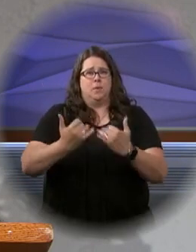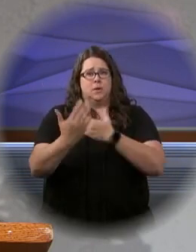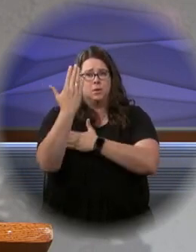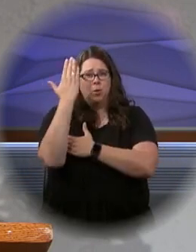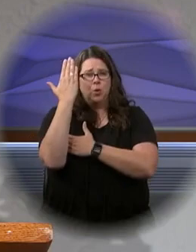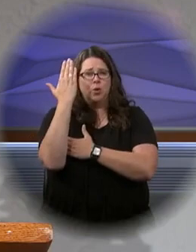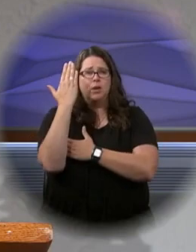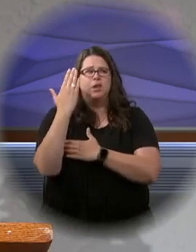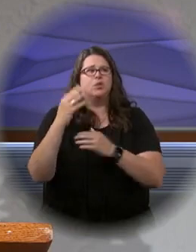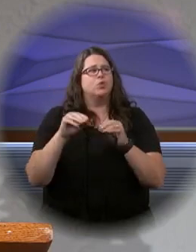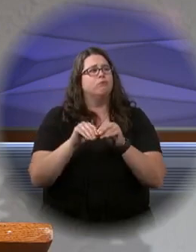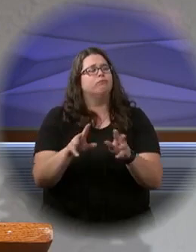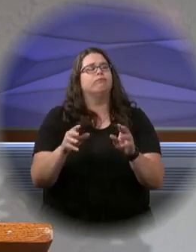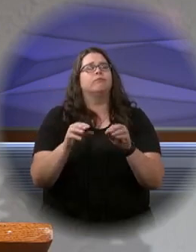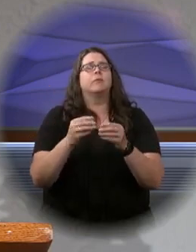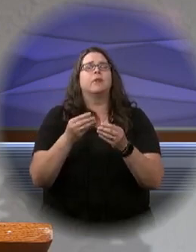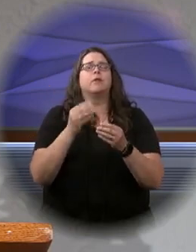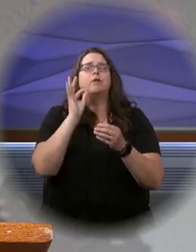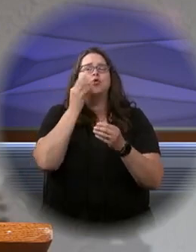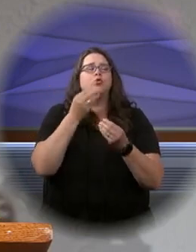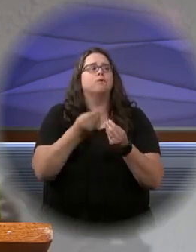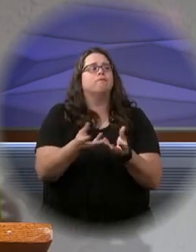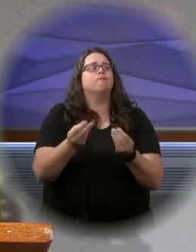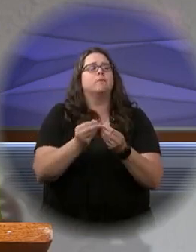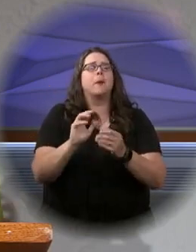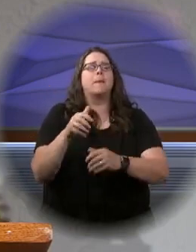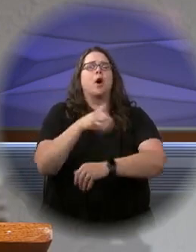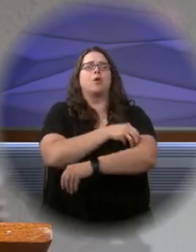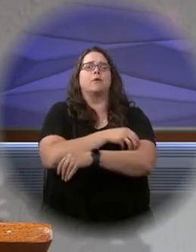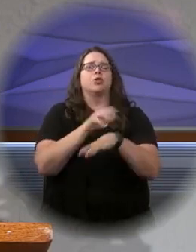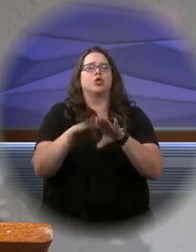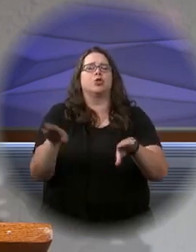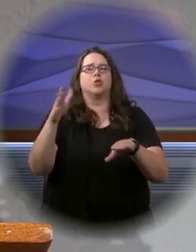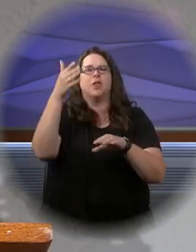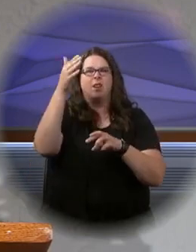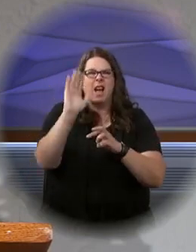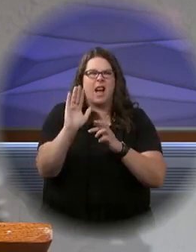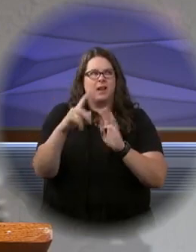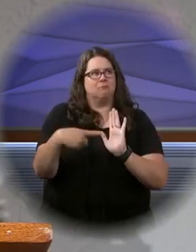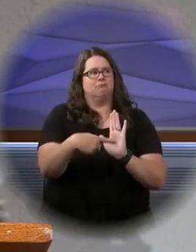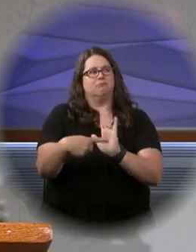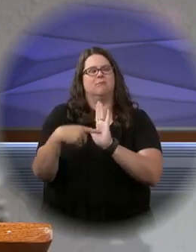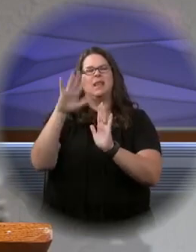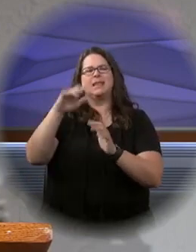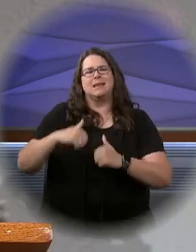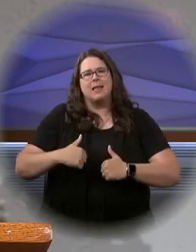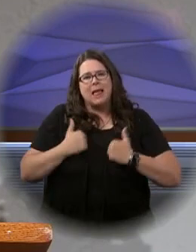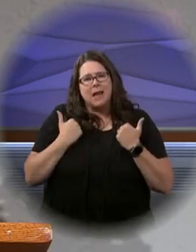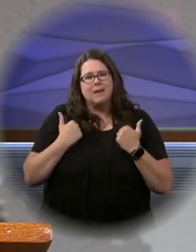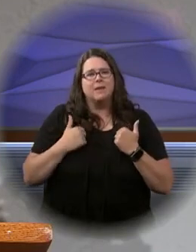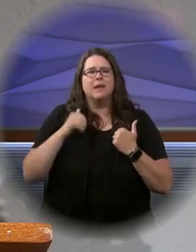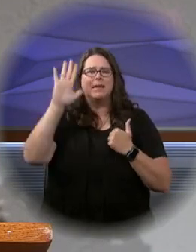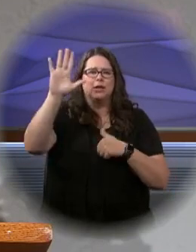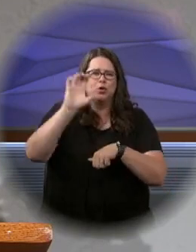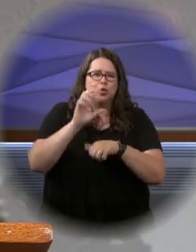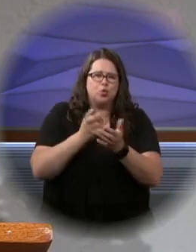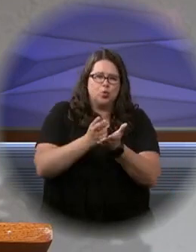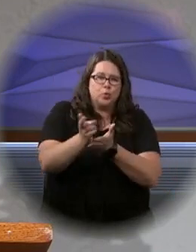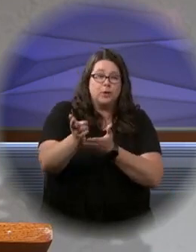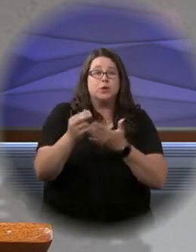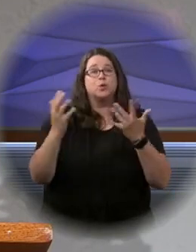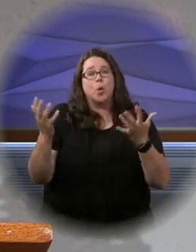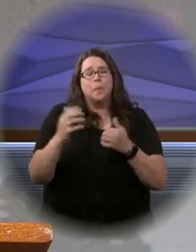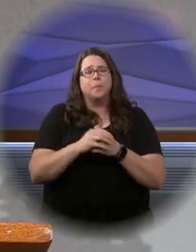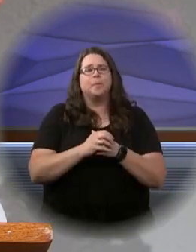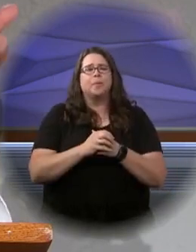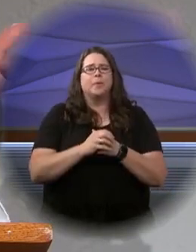morning, to bear fruit, to be powerful children of God, witnesses of his life and his truth. And